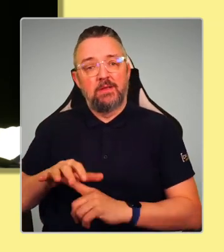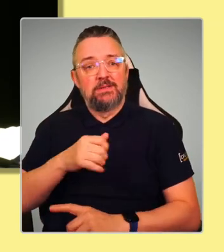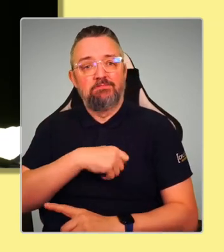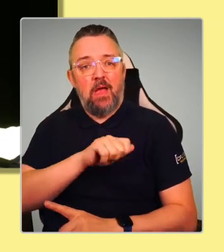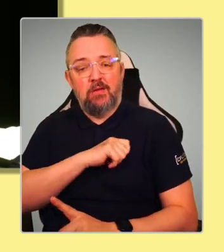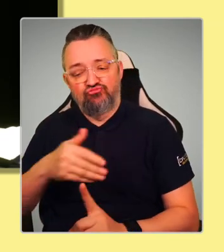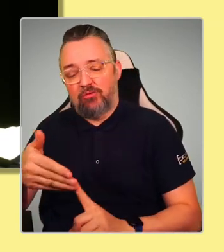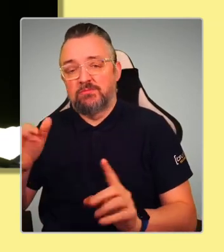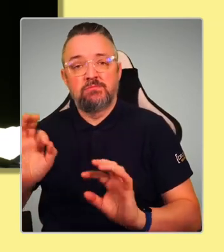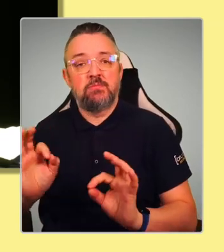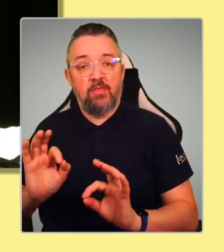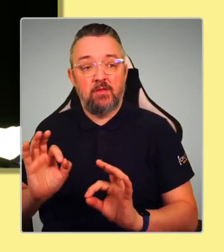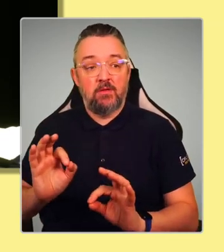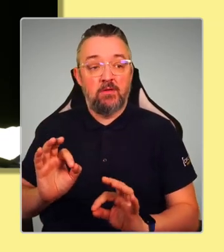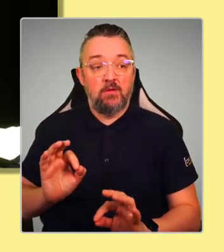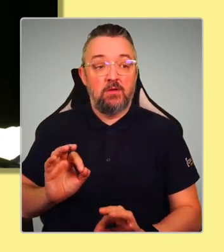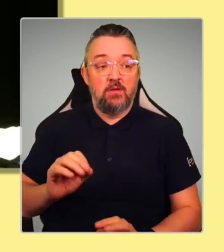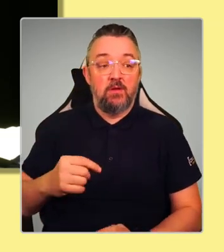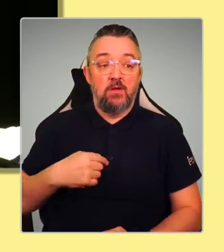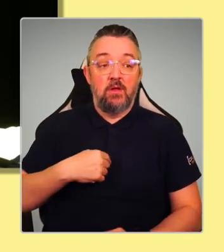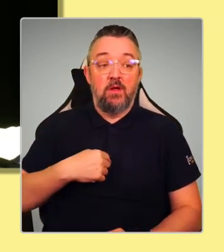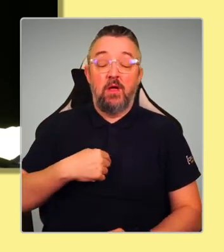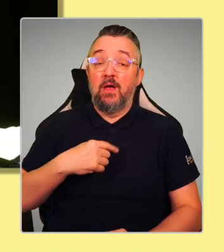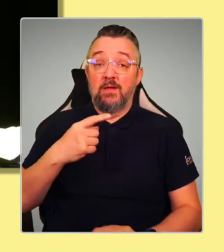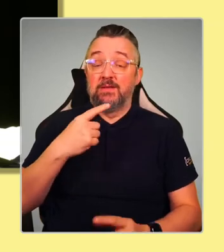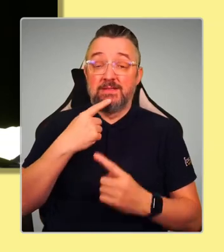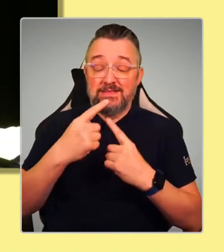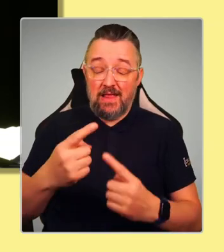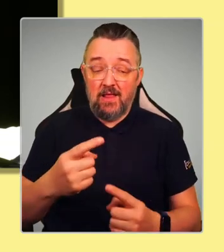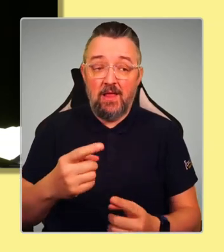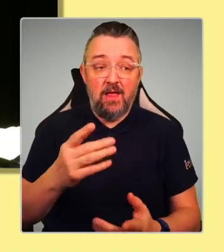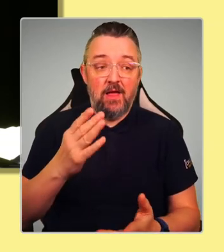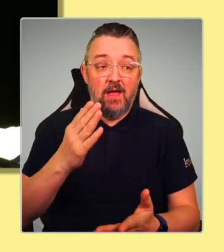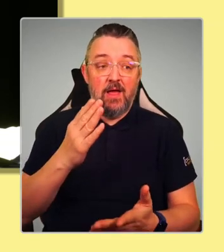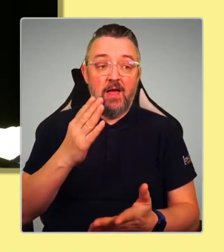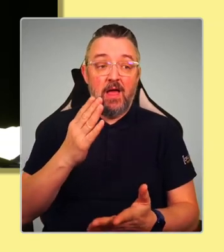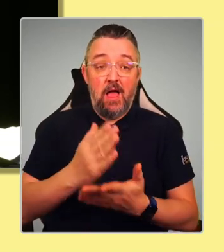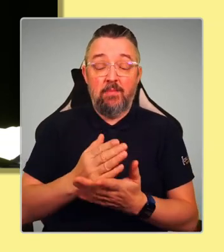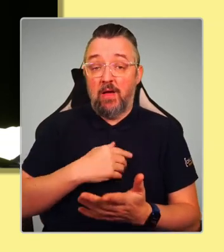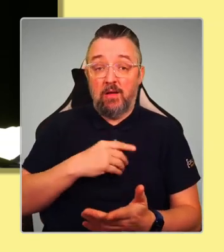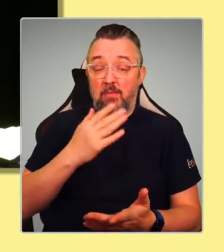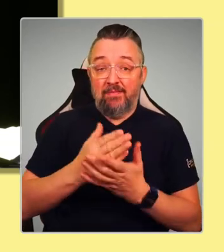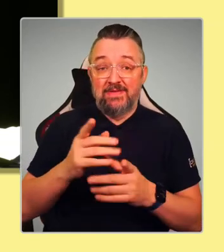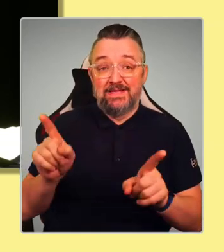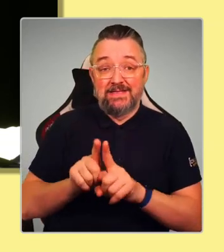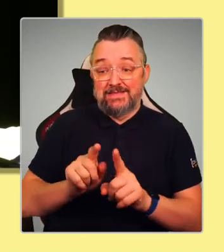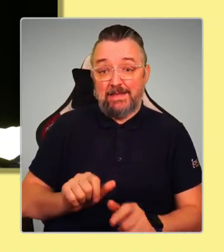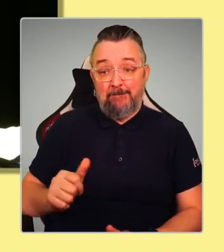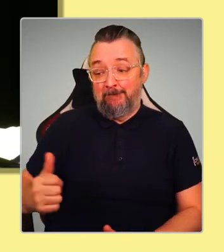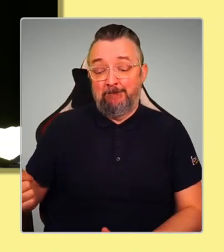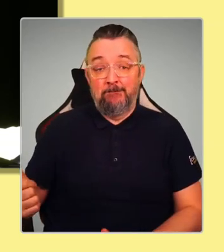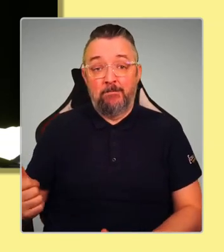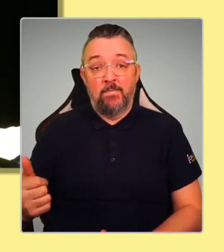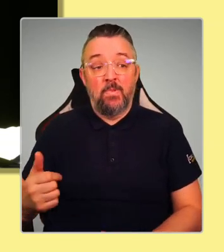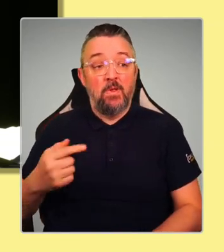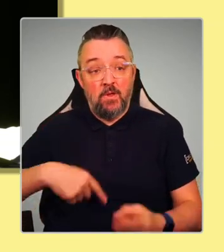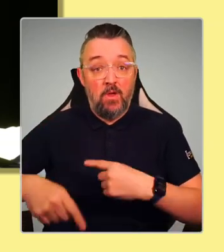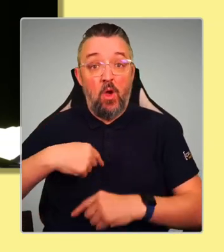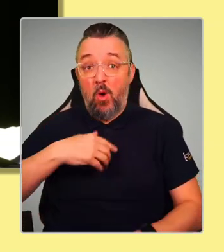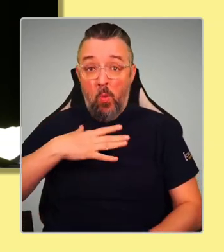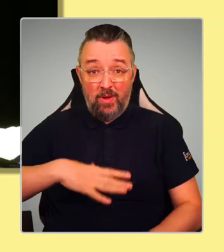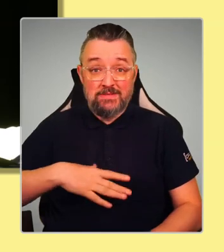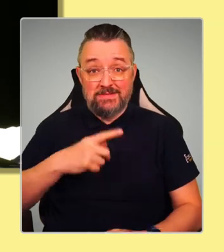they were, I genuinely, Simon, I'm telling you now, and in fact, I'm certain it's the case for my colleagues here. We want independence now. Nobody's talking about